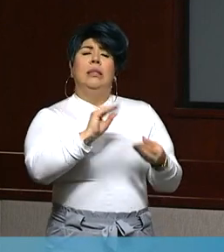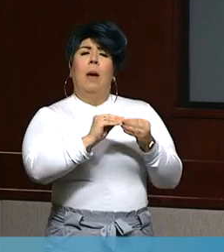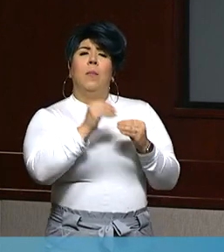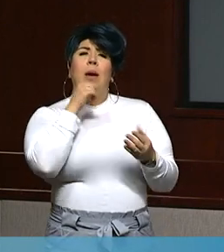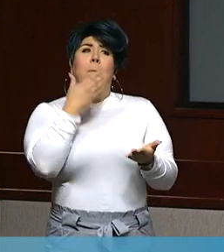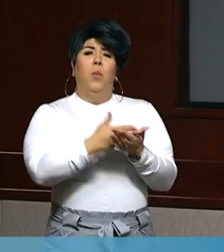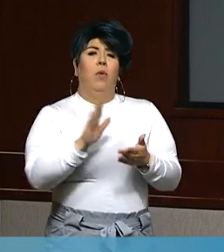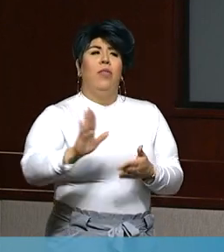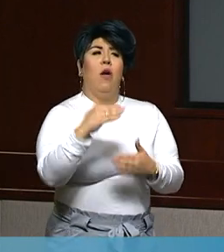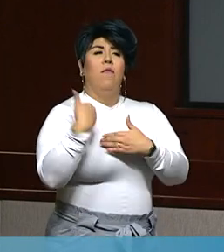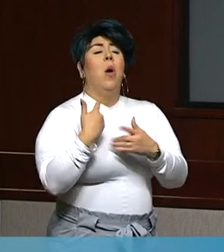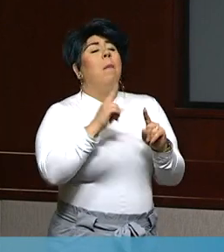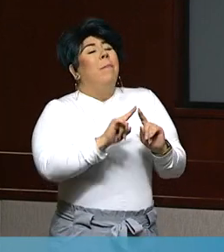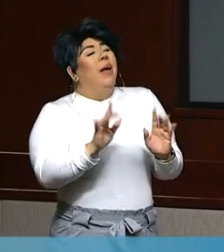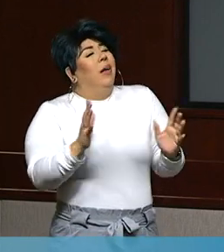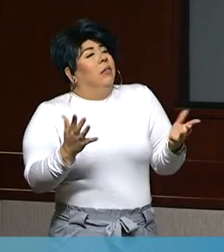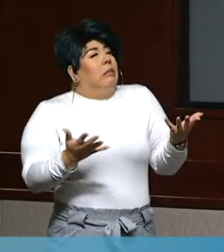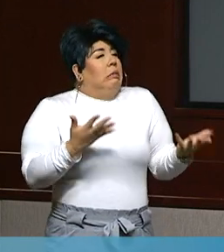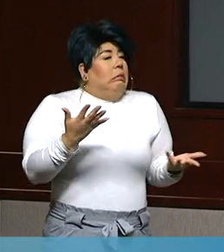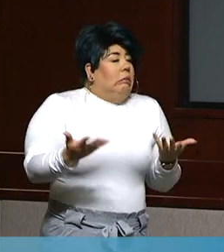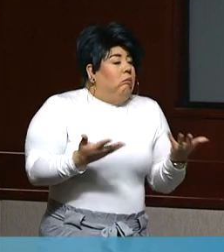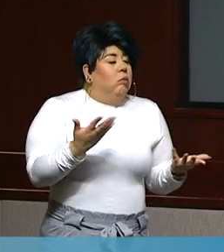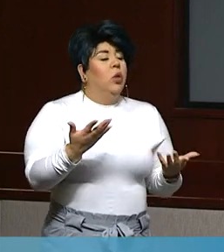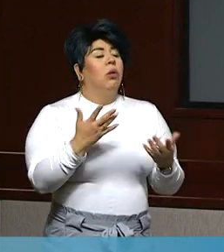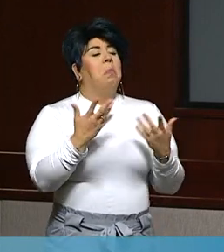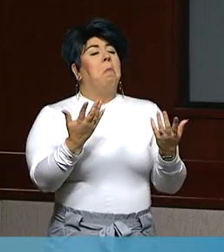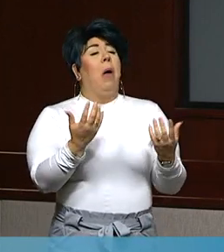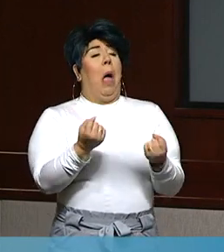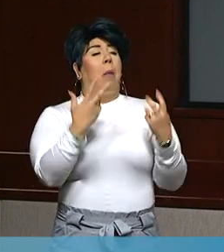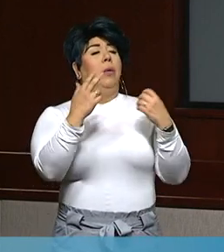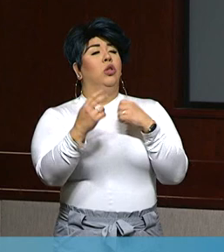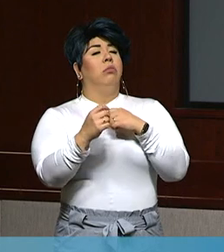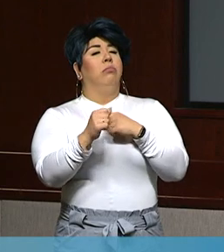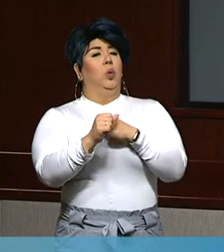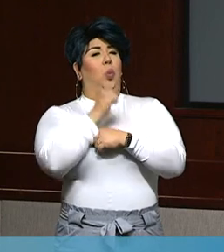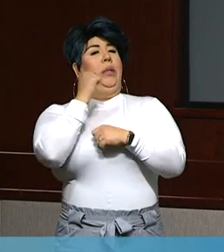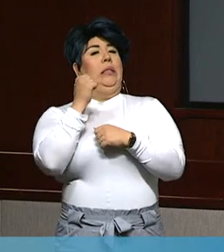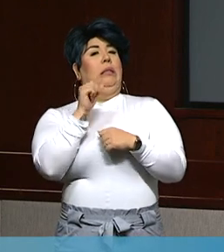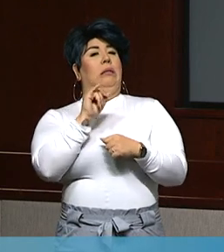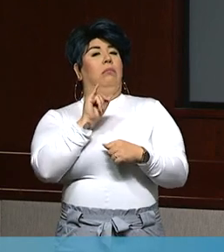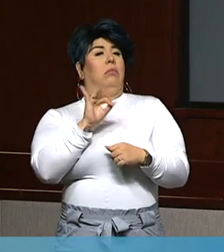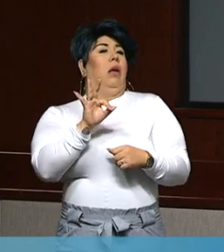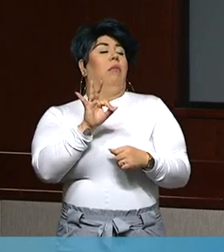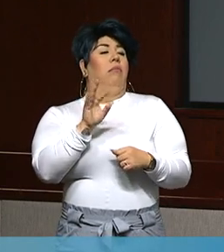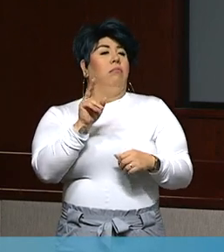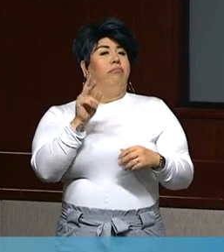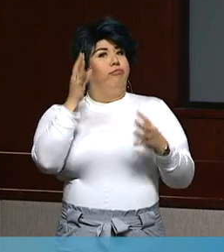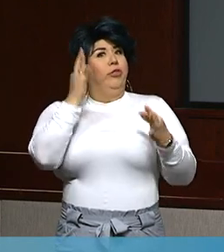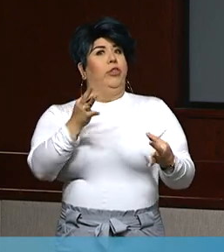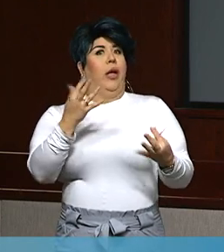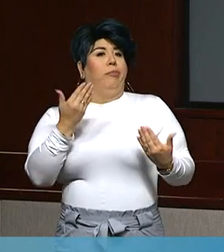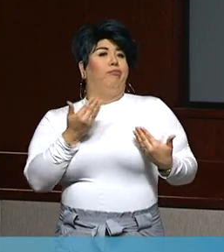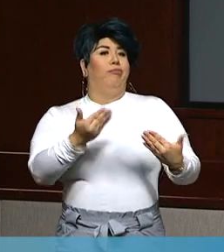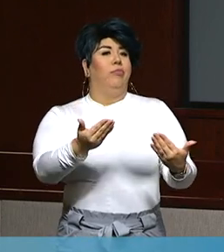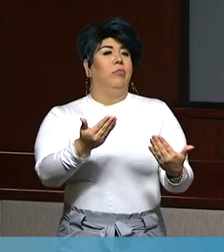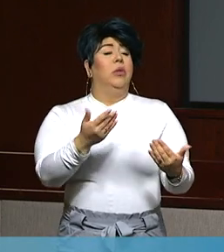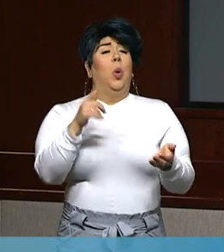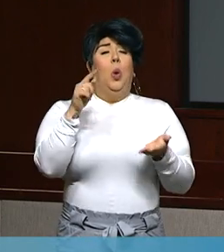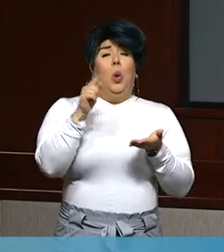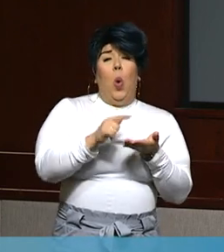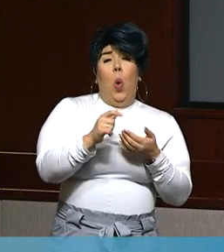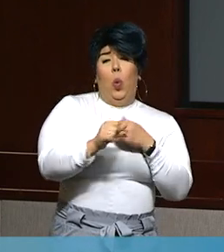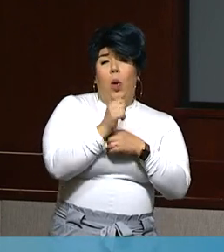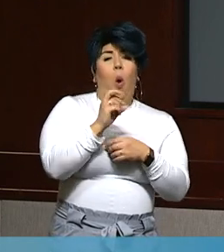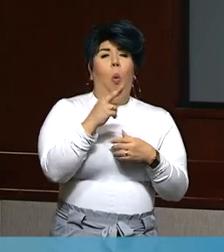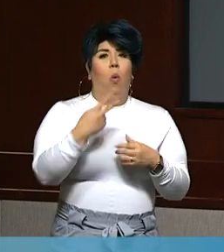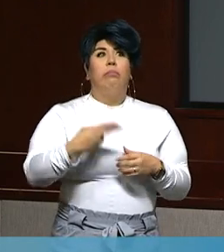businesses to our community spread and what kind of risk are people taking by ignoring those orders? Are they taking a big risk or would you guys call it a lower risk